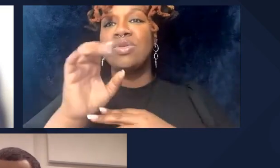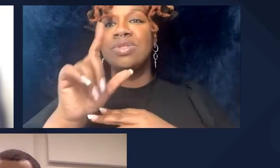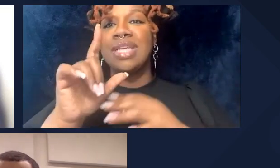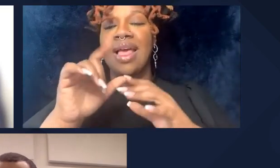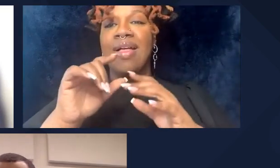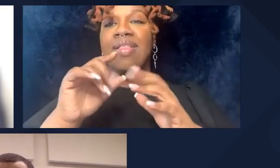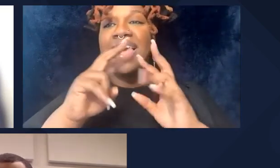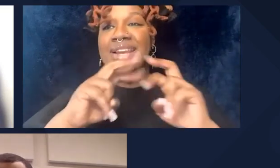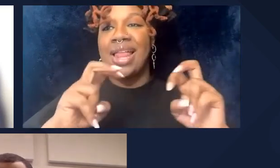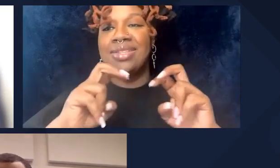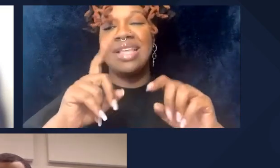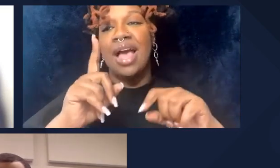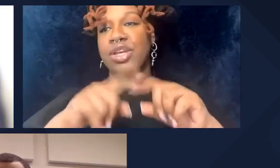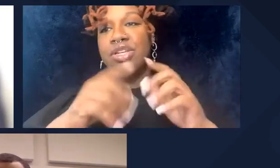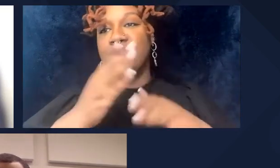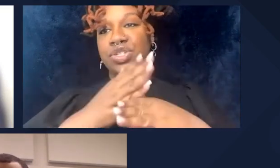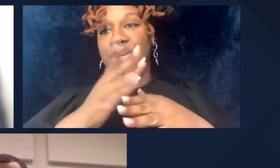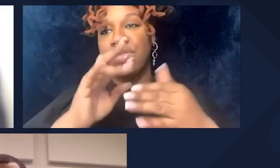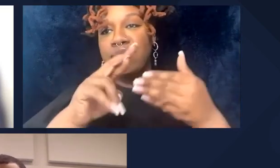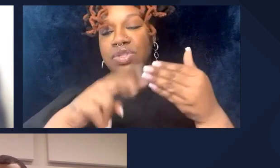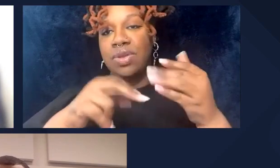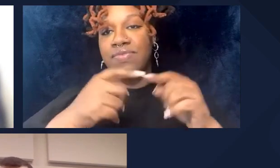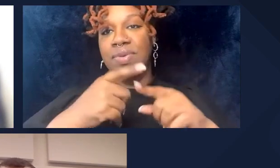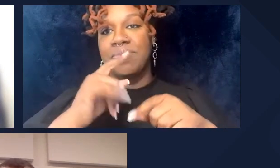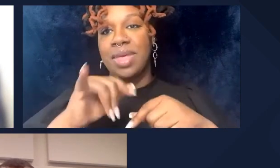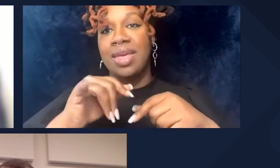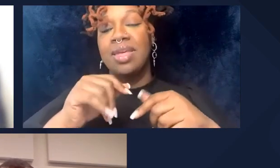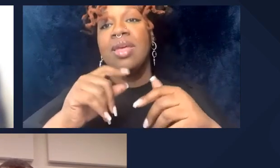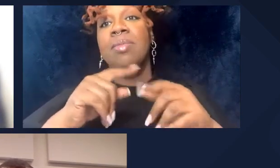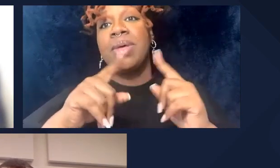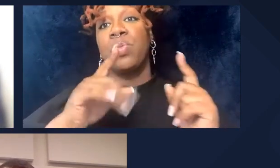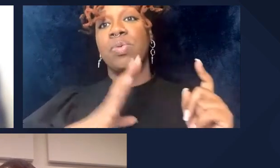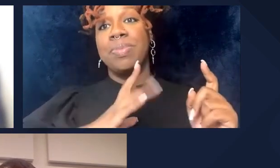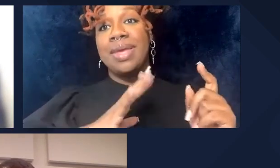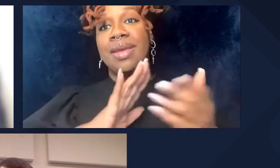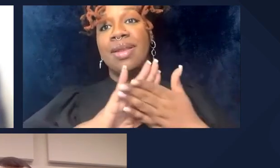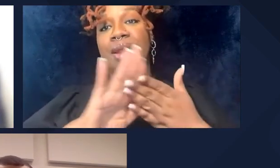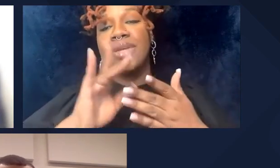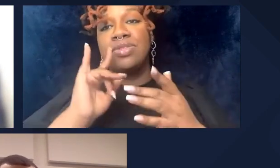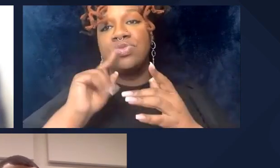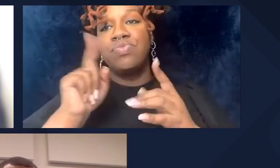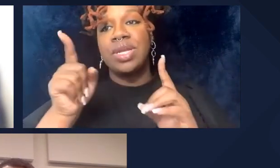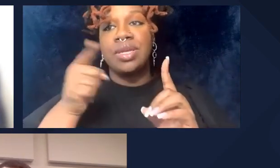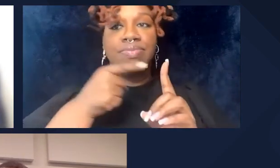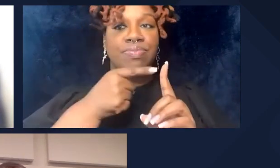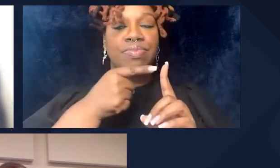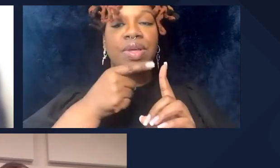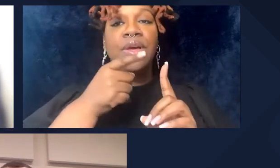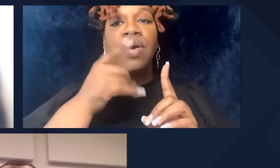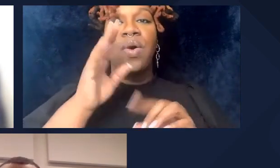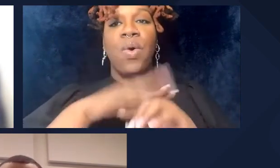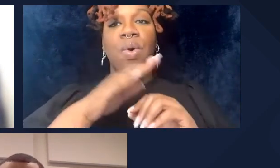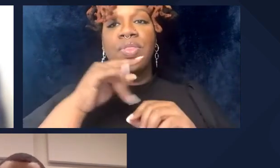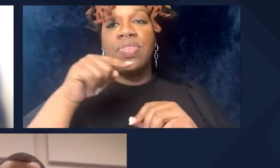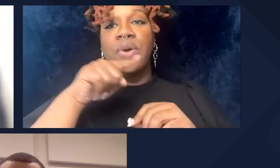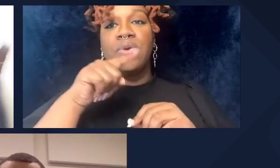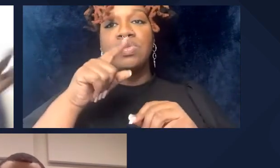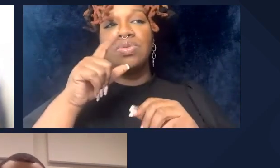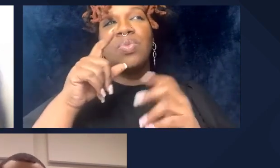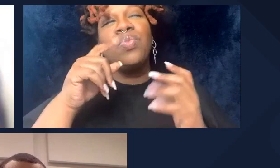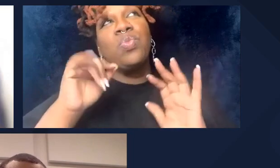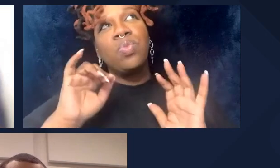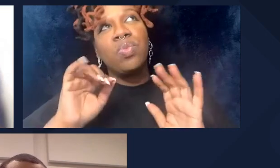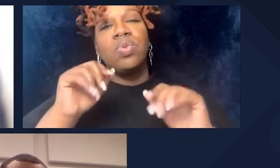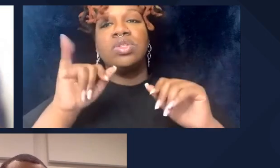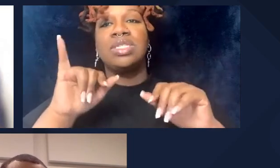those results yeah it will be nice to really zero in we're kind of still looking at we've